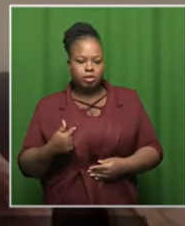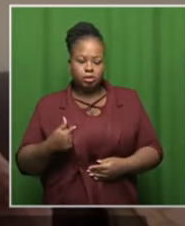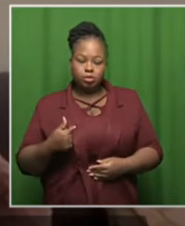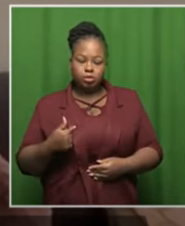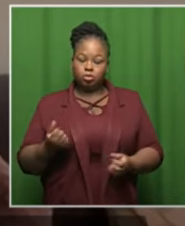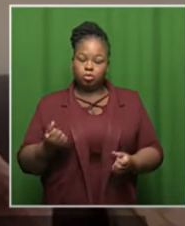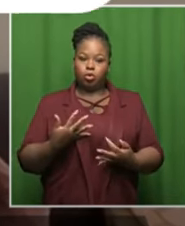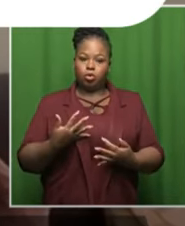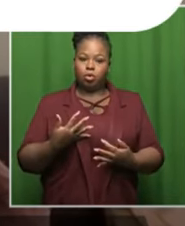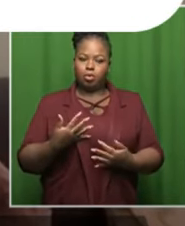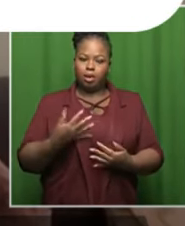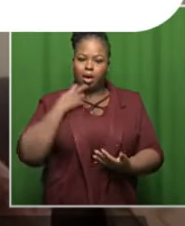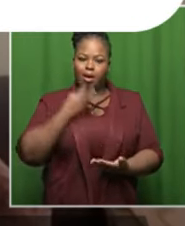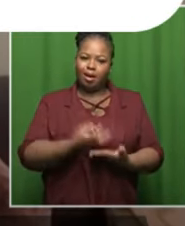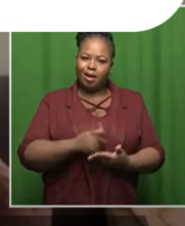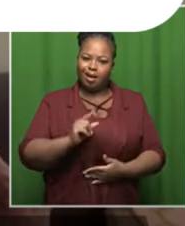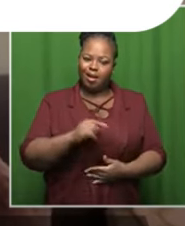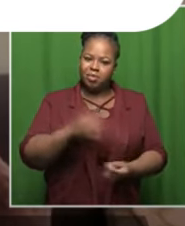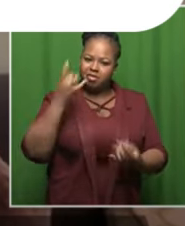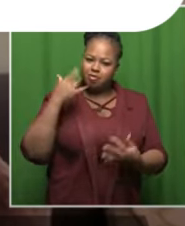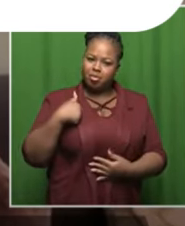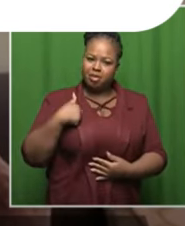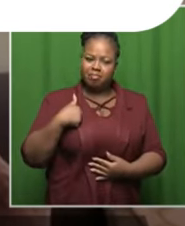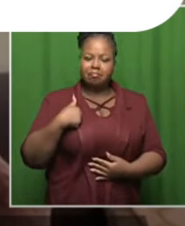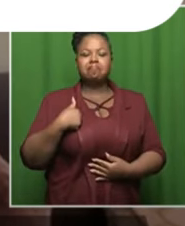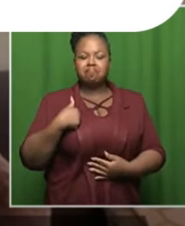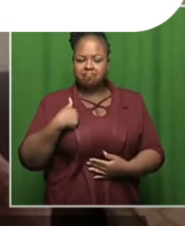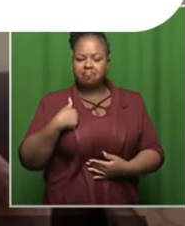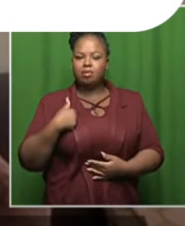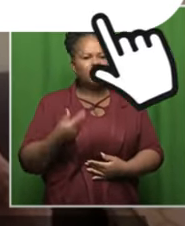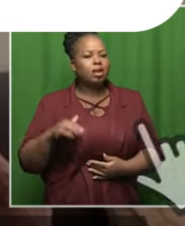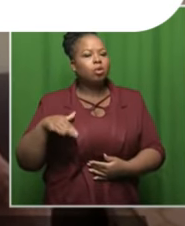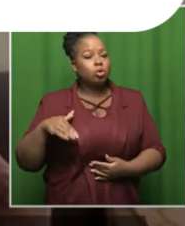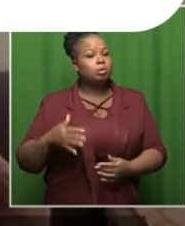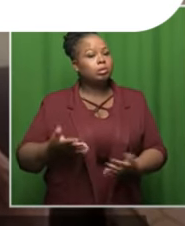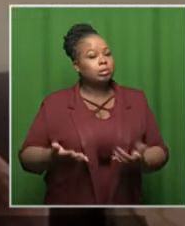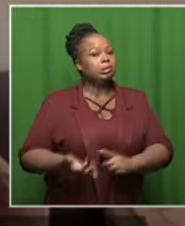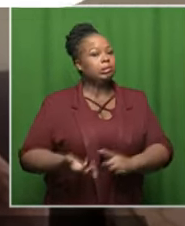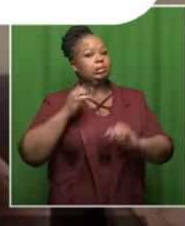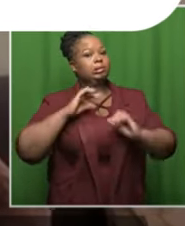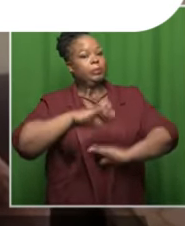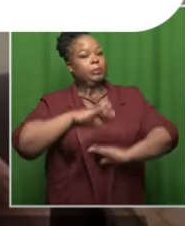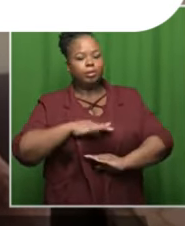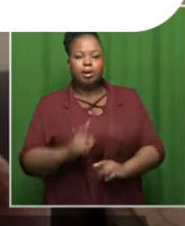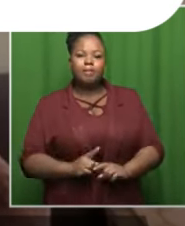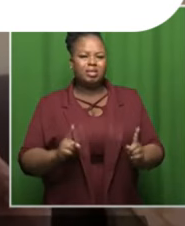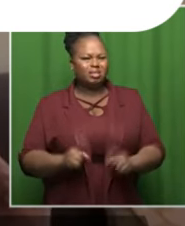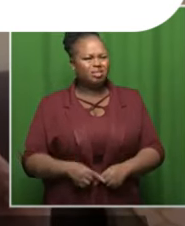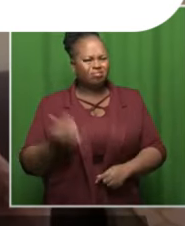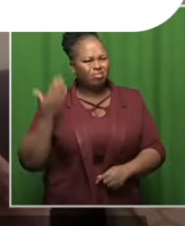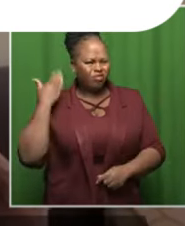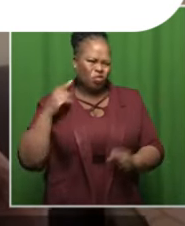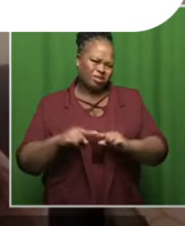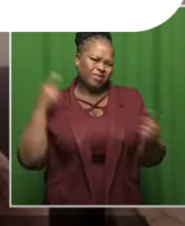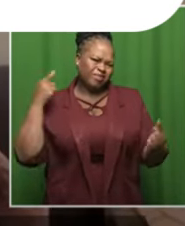shocked and surprised when i was informed about that and and and we're not there yet where we should be but we are not where we used to be